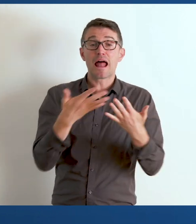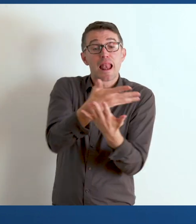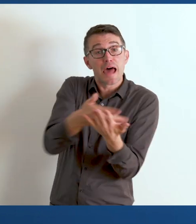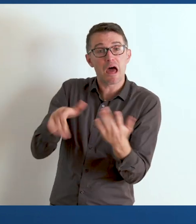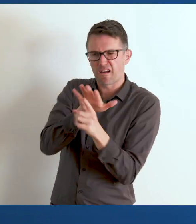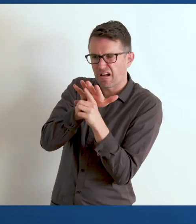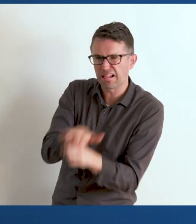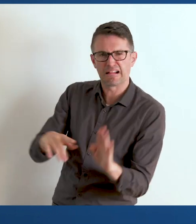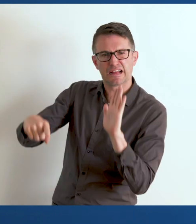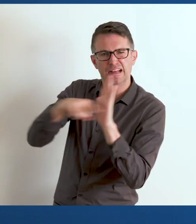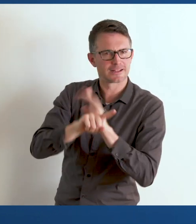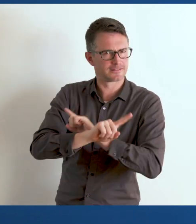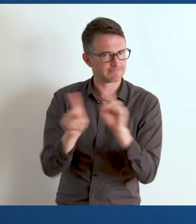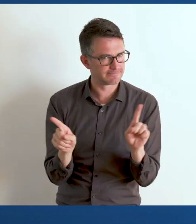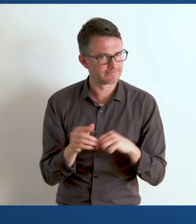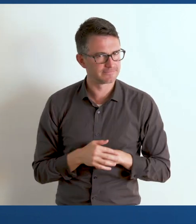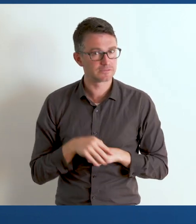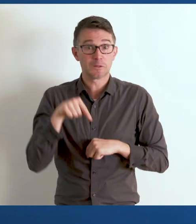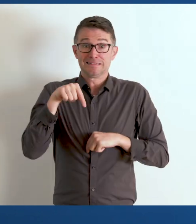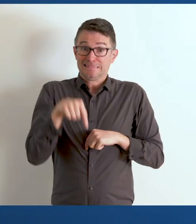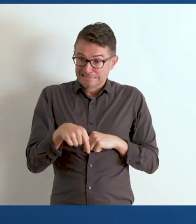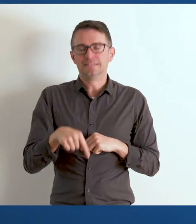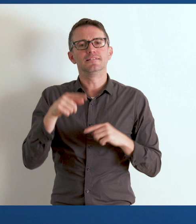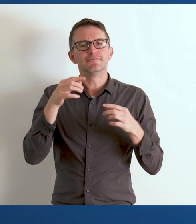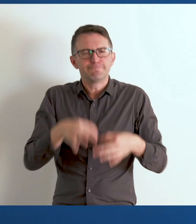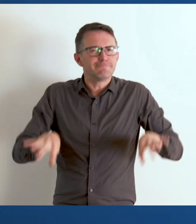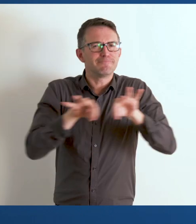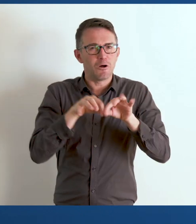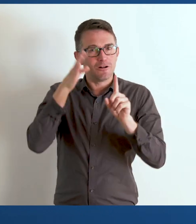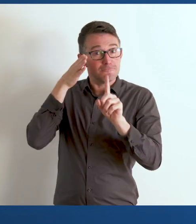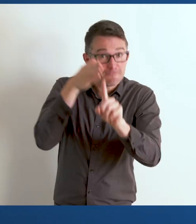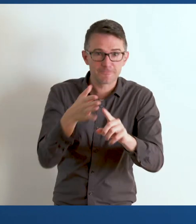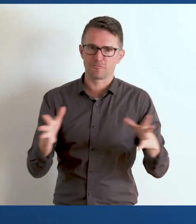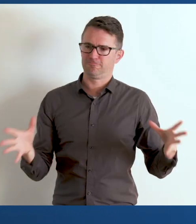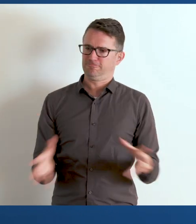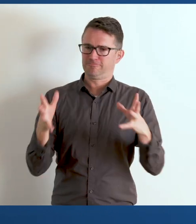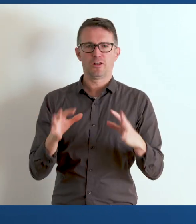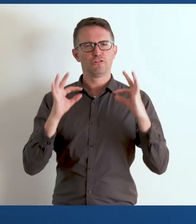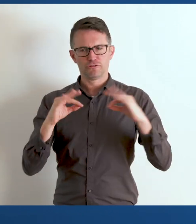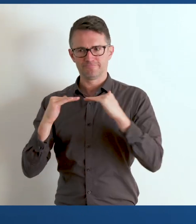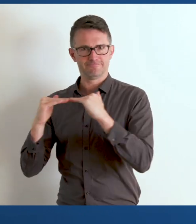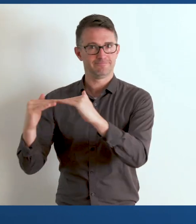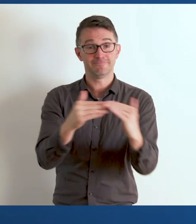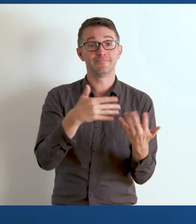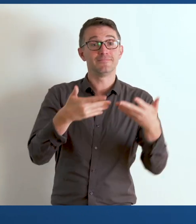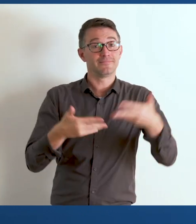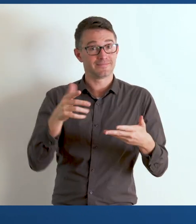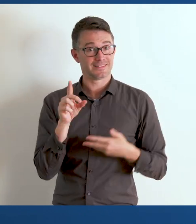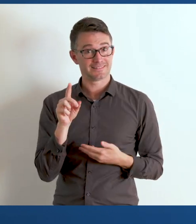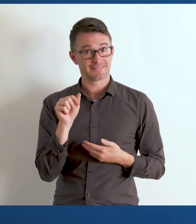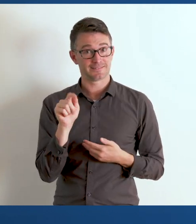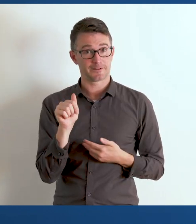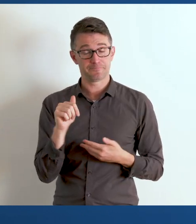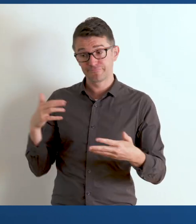offensive language. This is the key to producing reliable statistics on persons with disabilities. In the last five